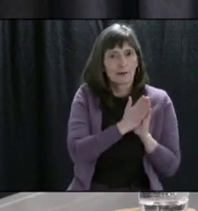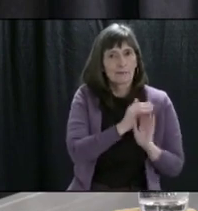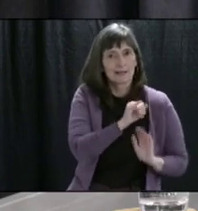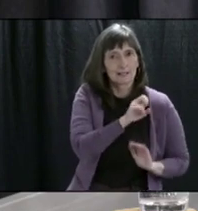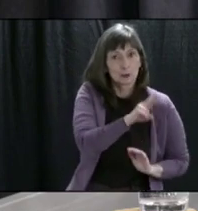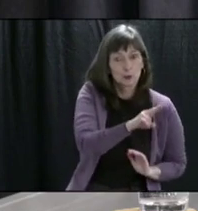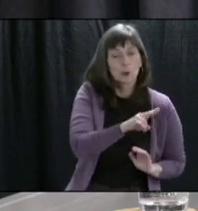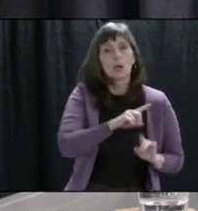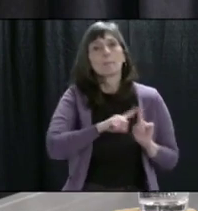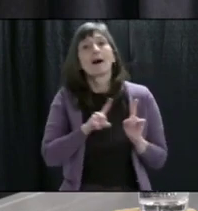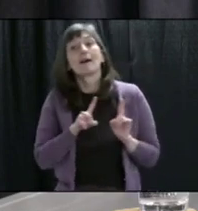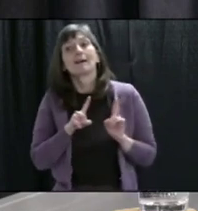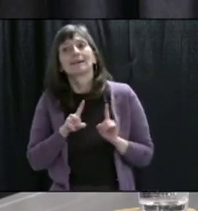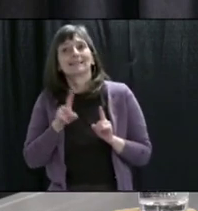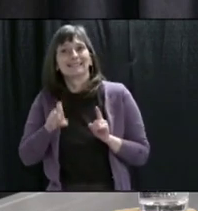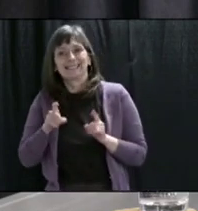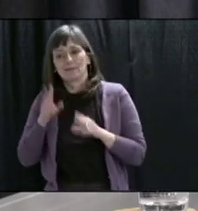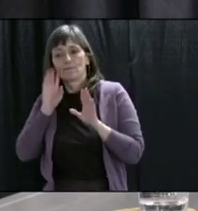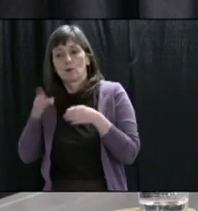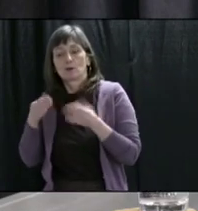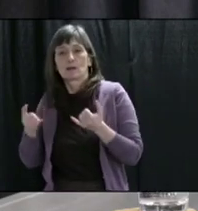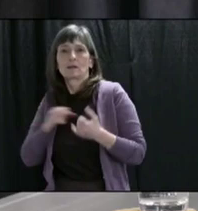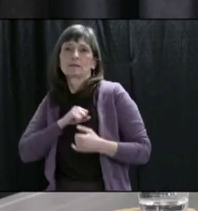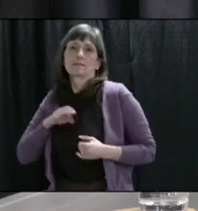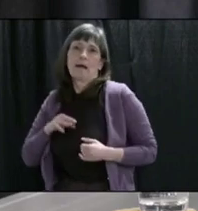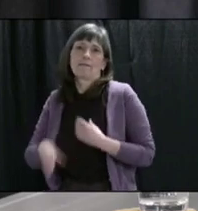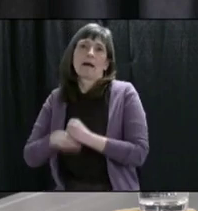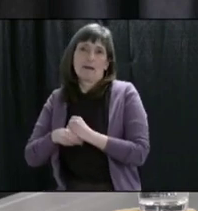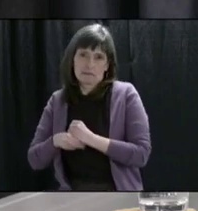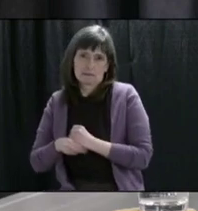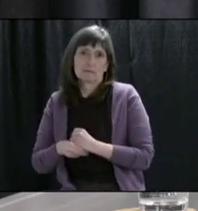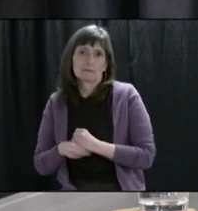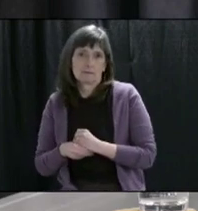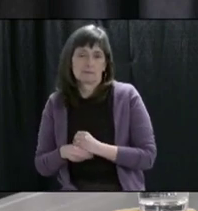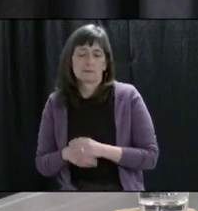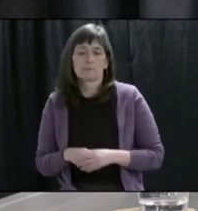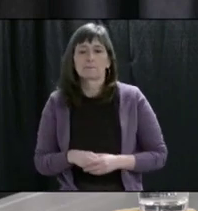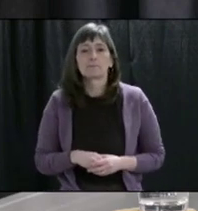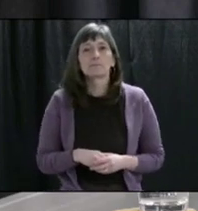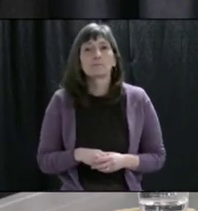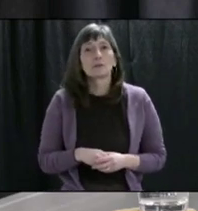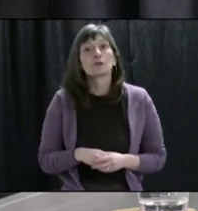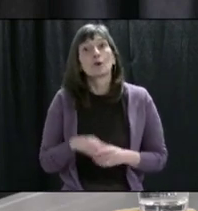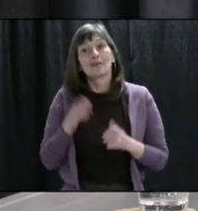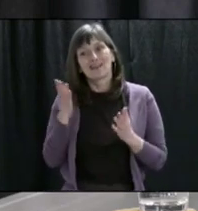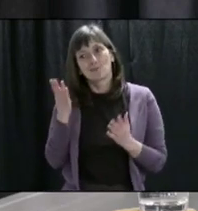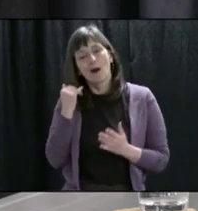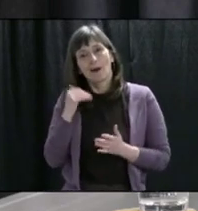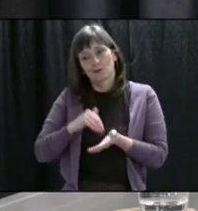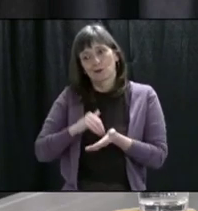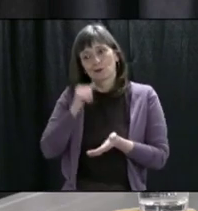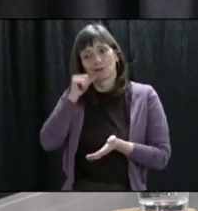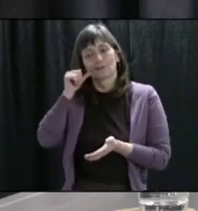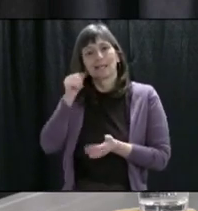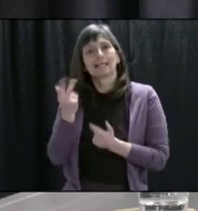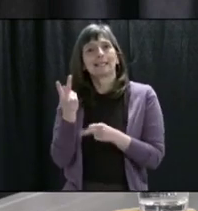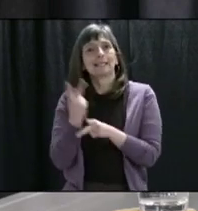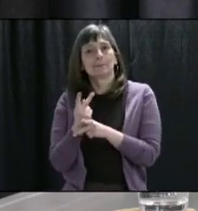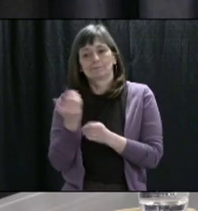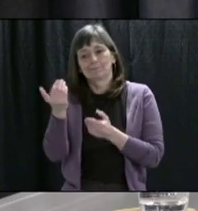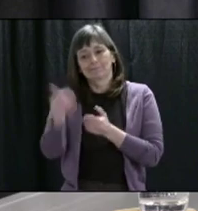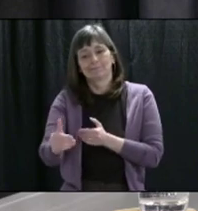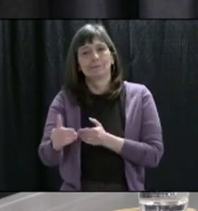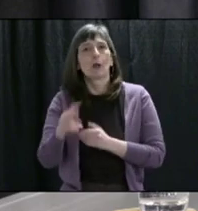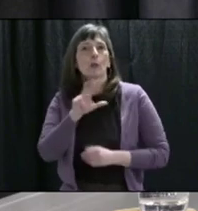speak. So this is part of the usefulness of Dr. Rahman's 30-day projections. It allows us to see